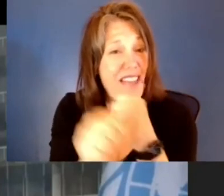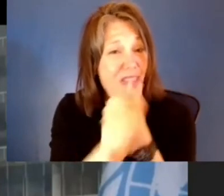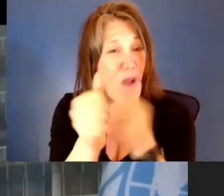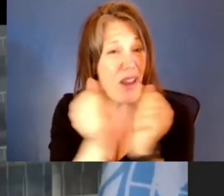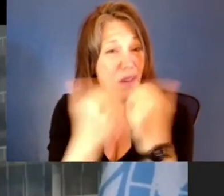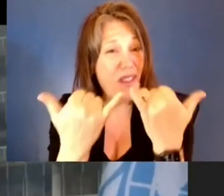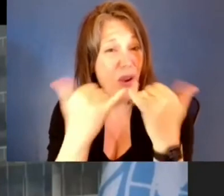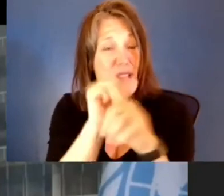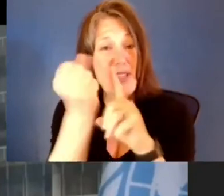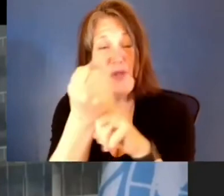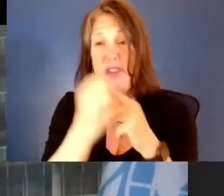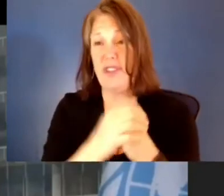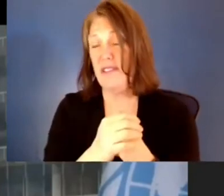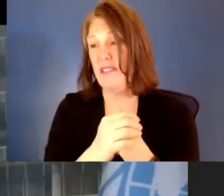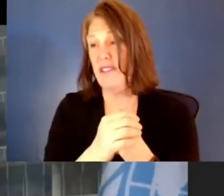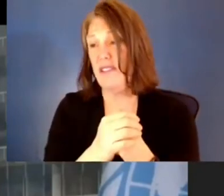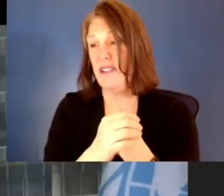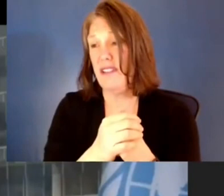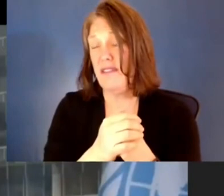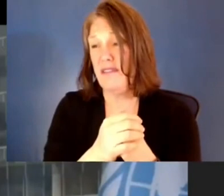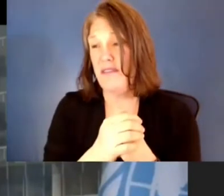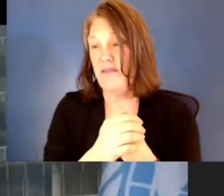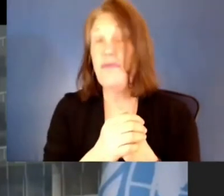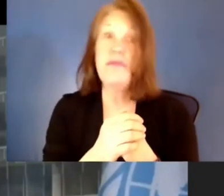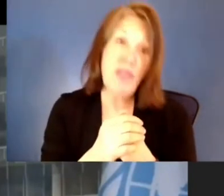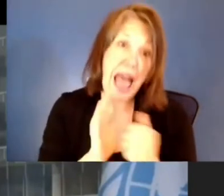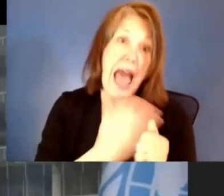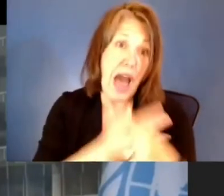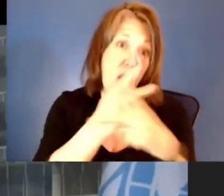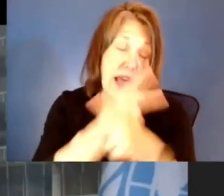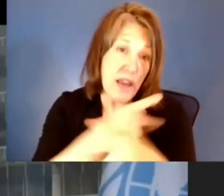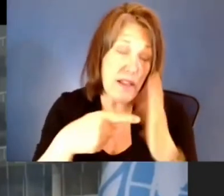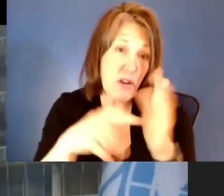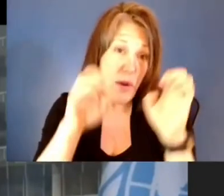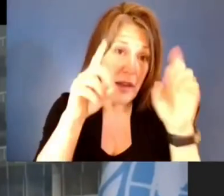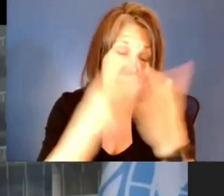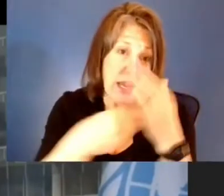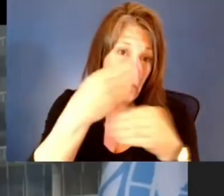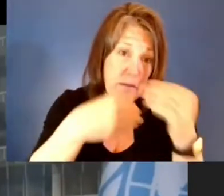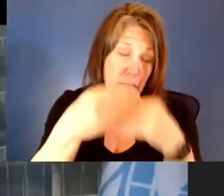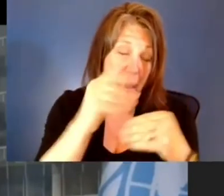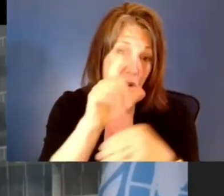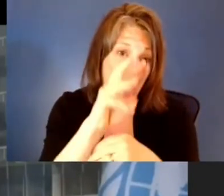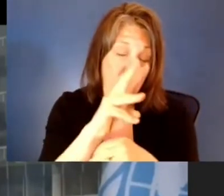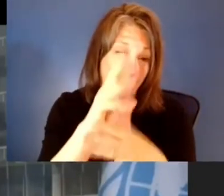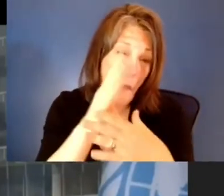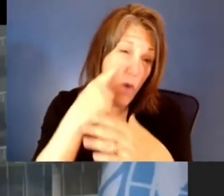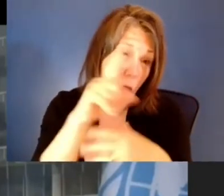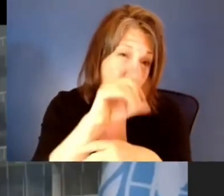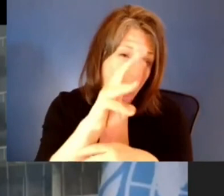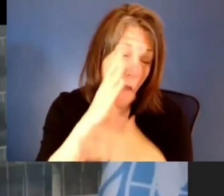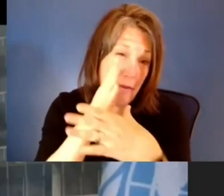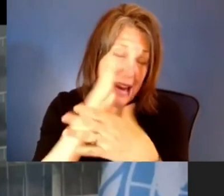According to our calculations, education budgets in low and medium income countries could drop up